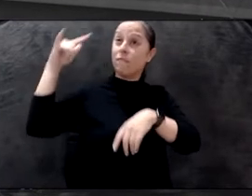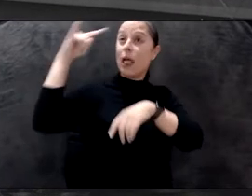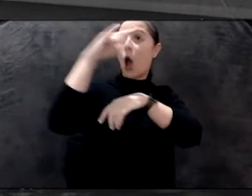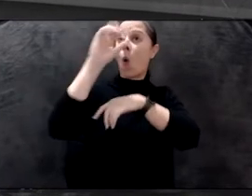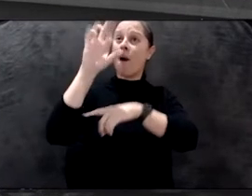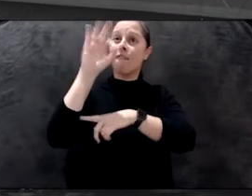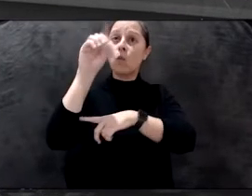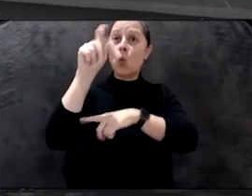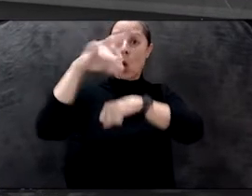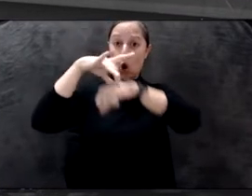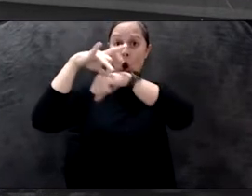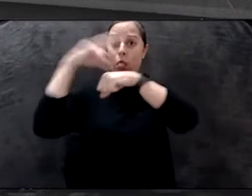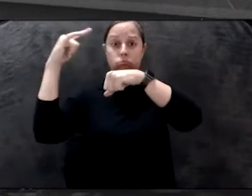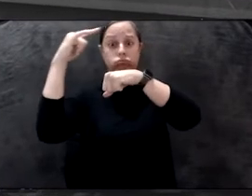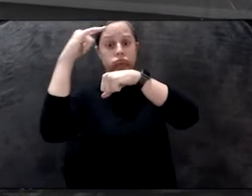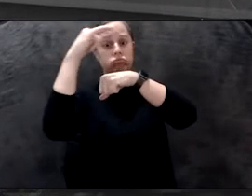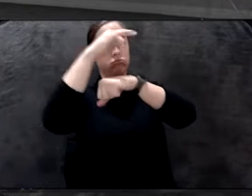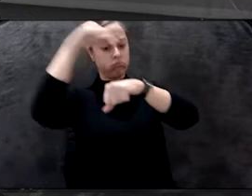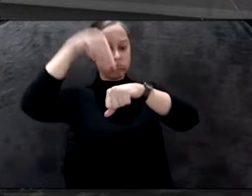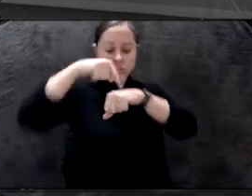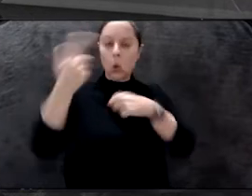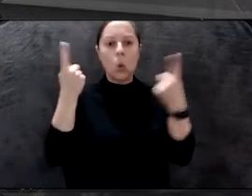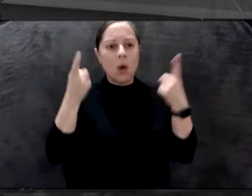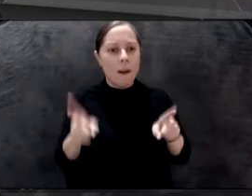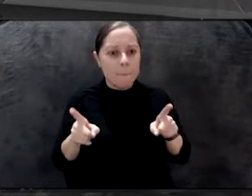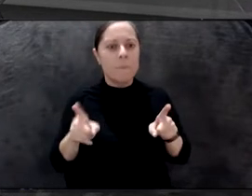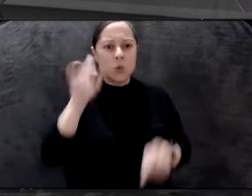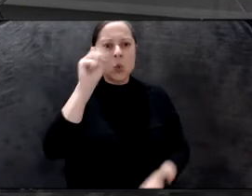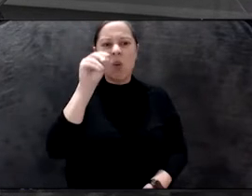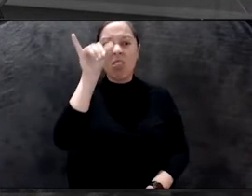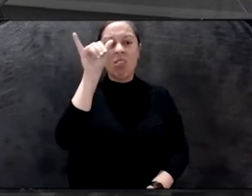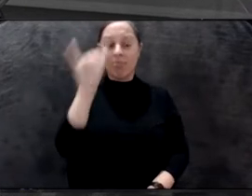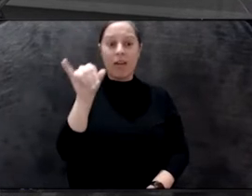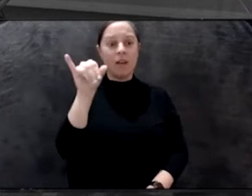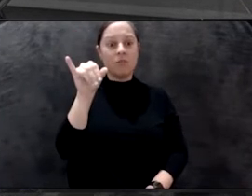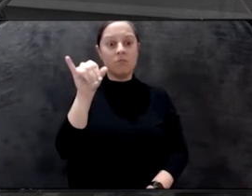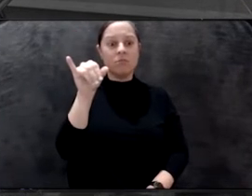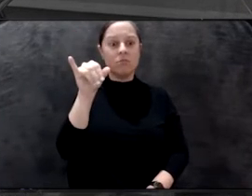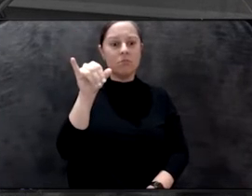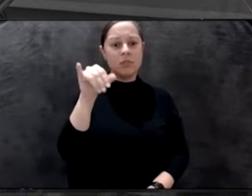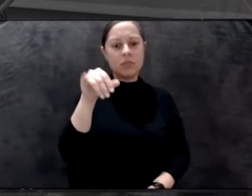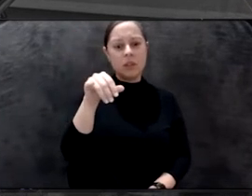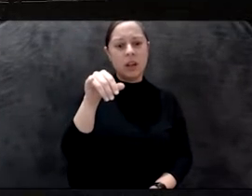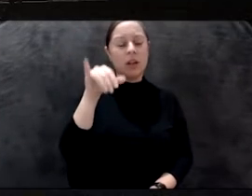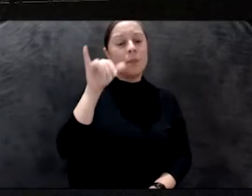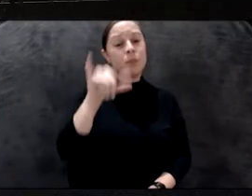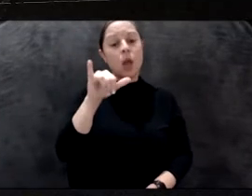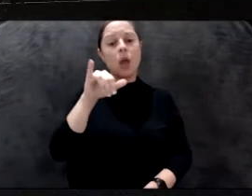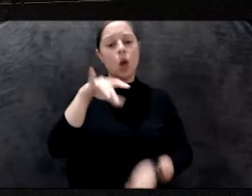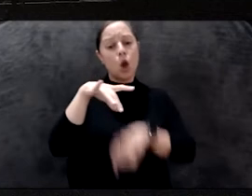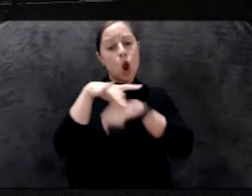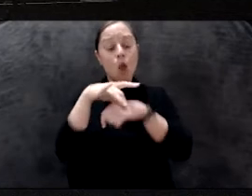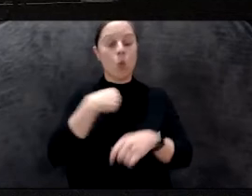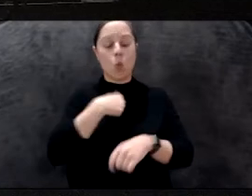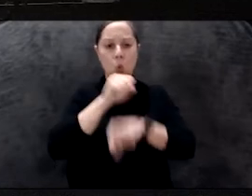back back Mr. Fuller, which always was thinking about, uh, the idea of the spaceship Earth. Now, in relation with the spaceship Earth, now working with a community in who